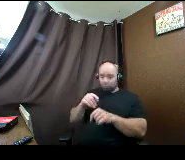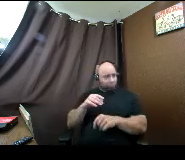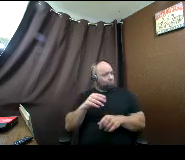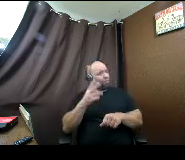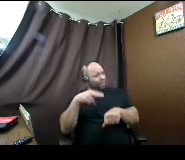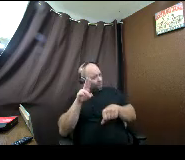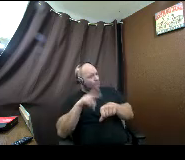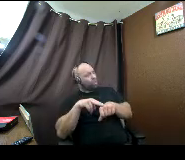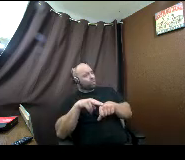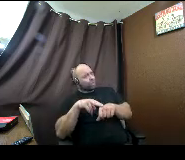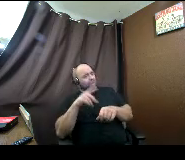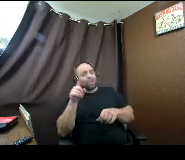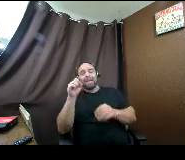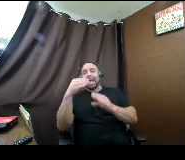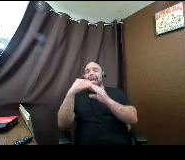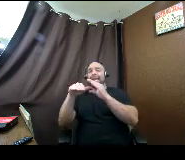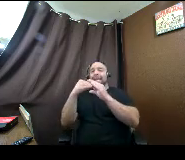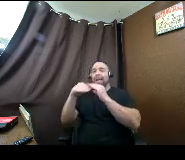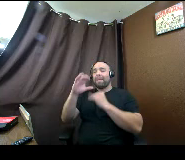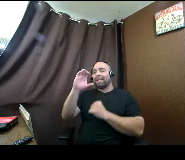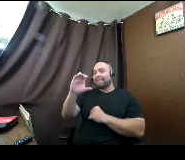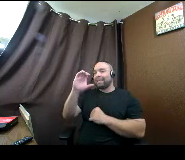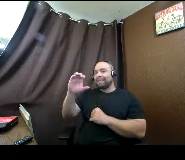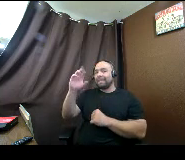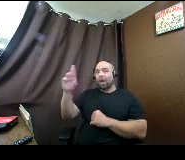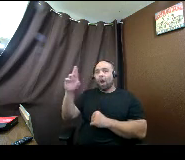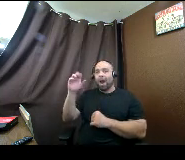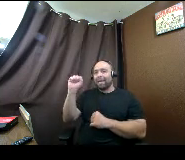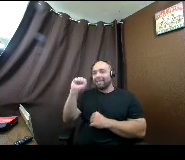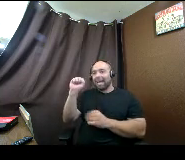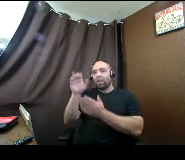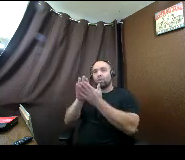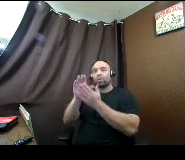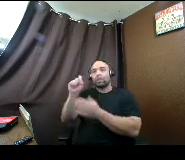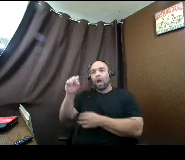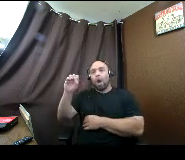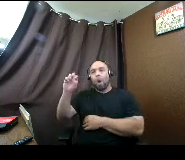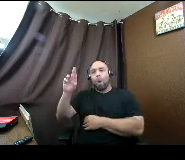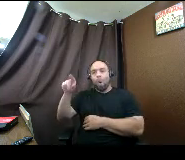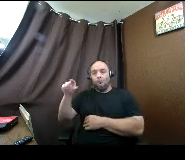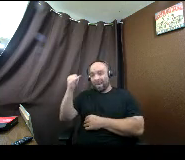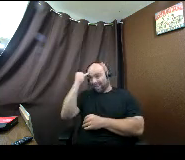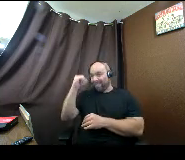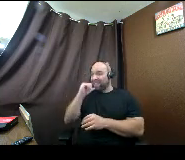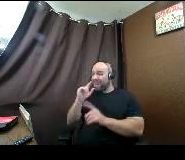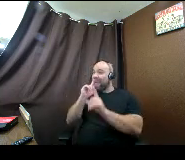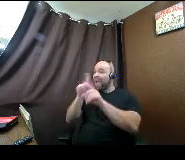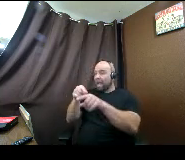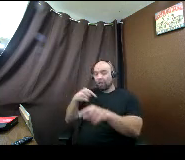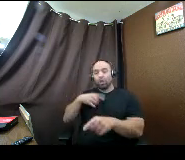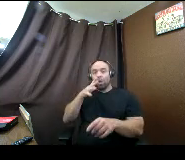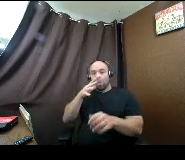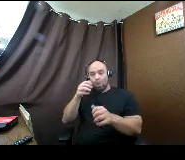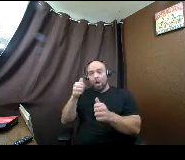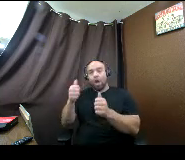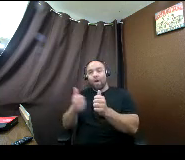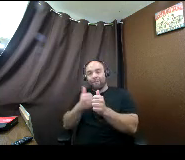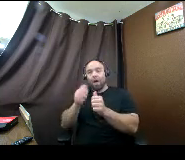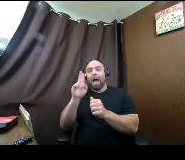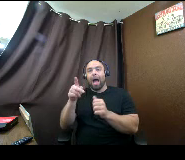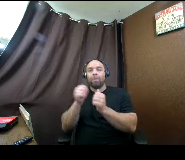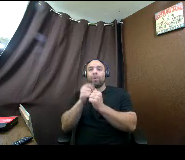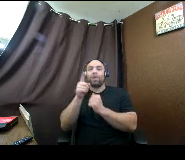CCR at Seattle schools dot org with your question. If it did not get answered, we will follow up with you directly. And I appreciate